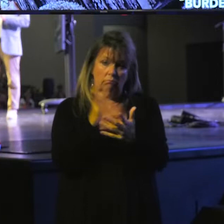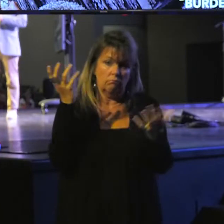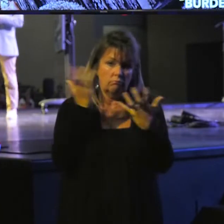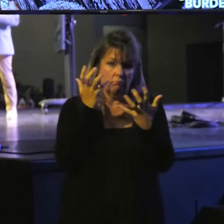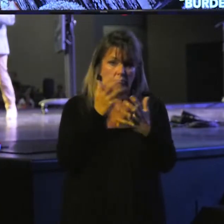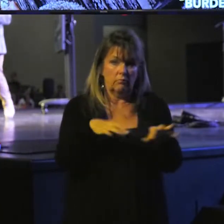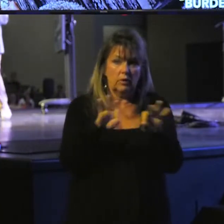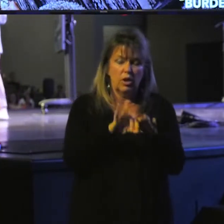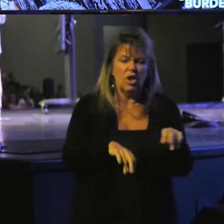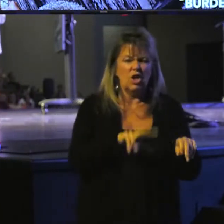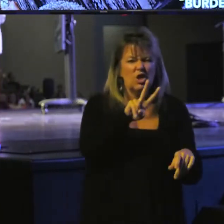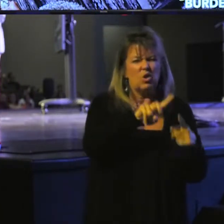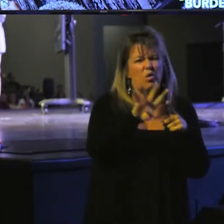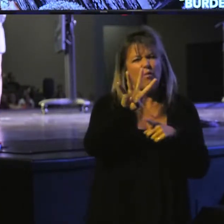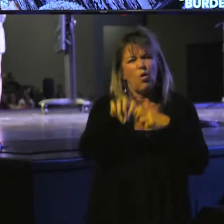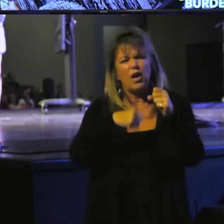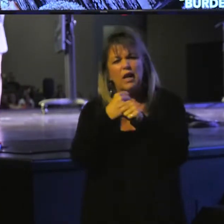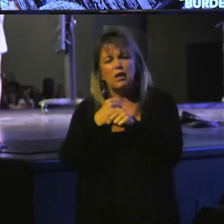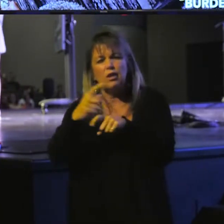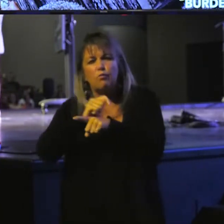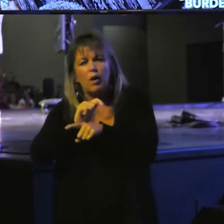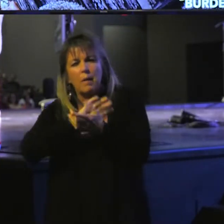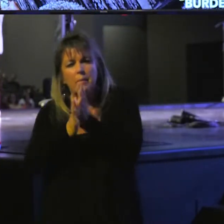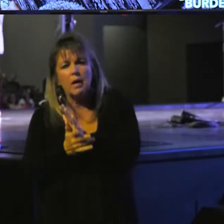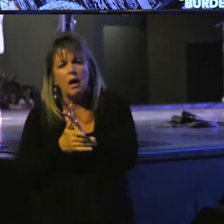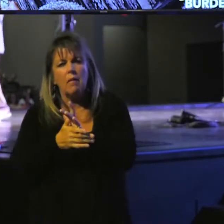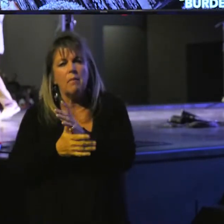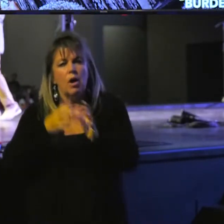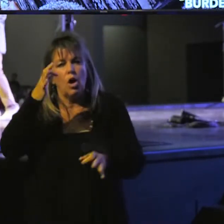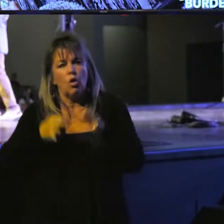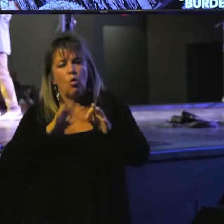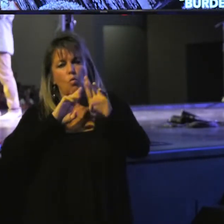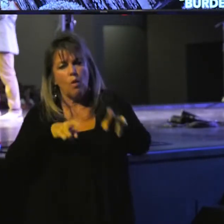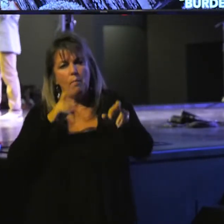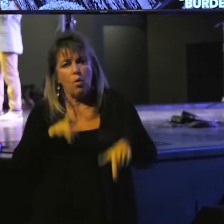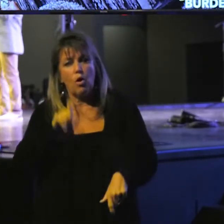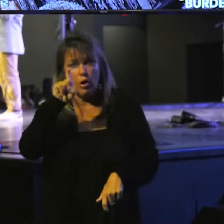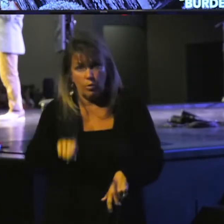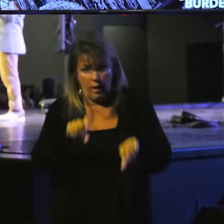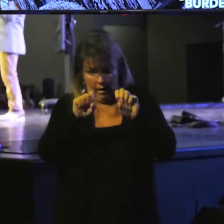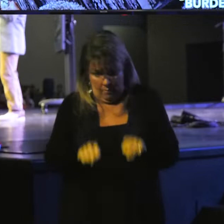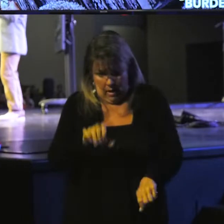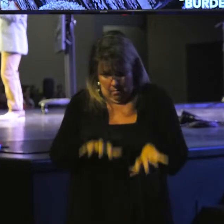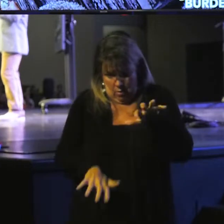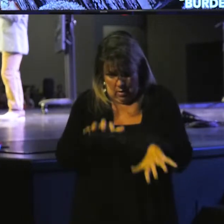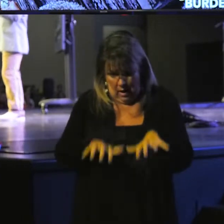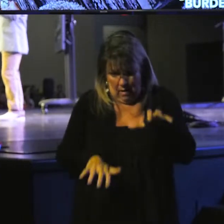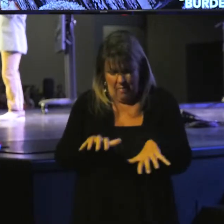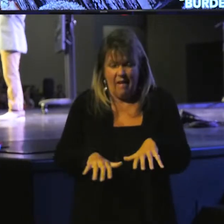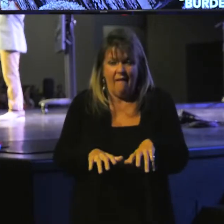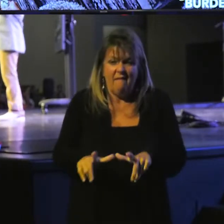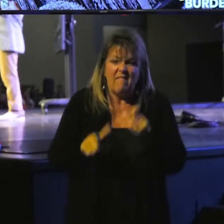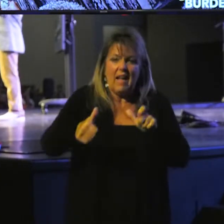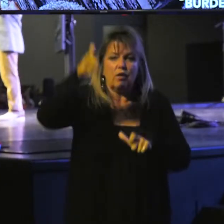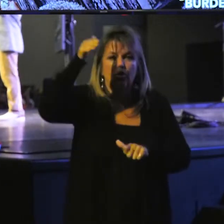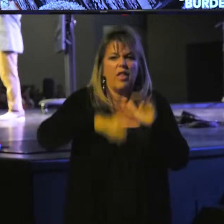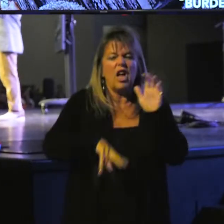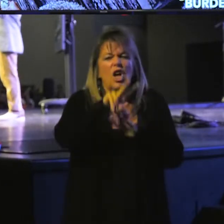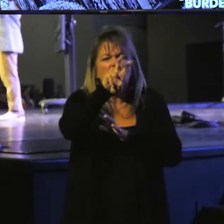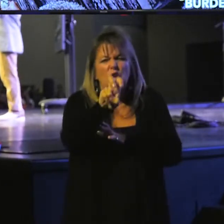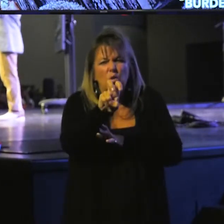it takes two to four years of training to become a court reporter. And you have to be able to type faster than